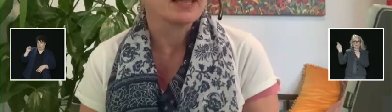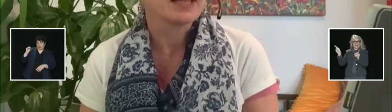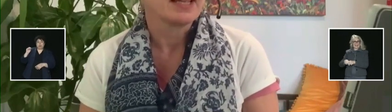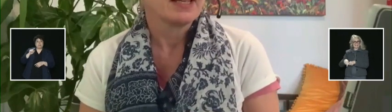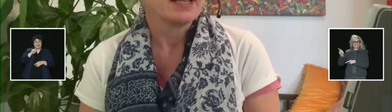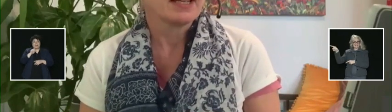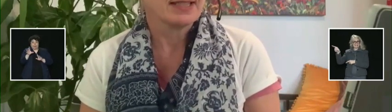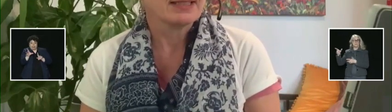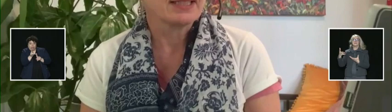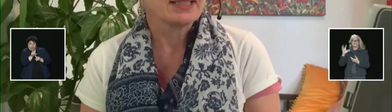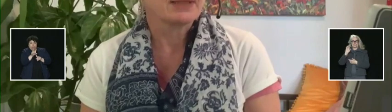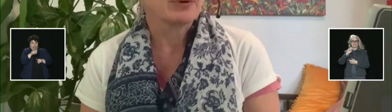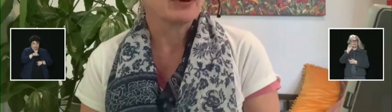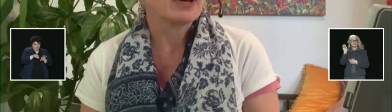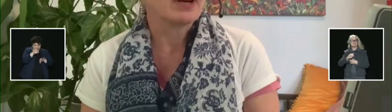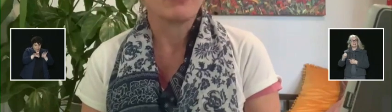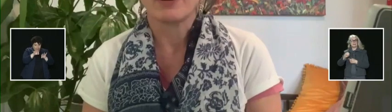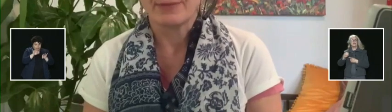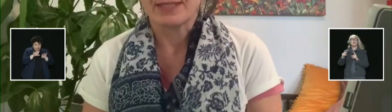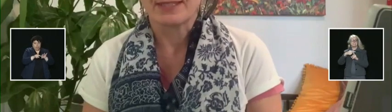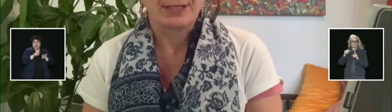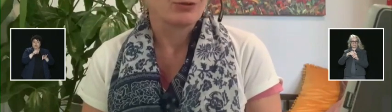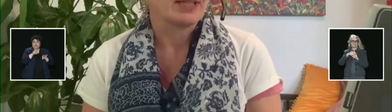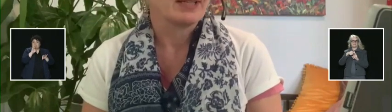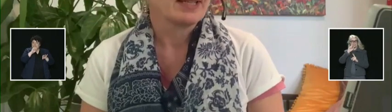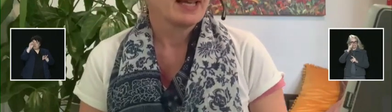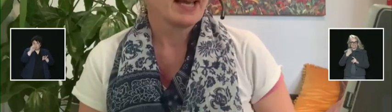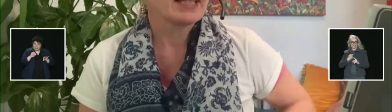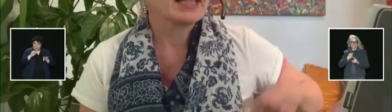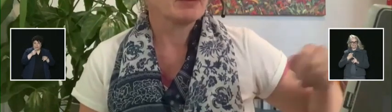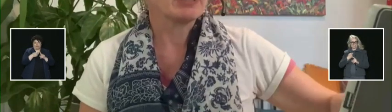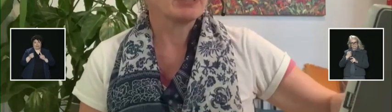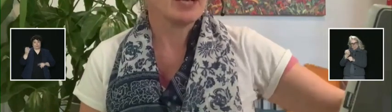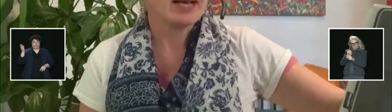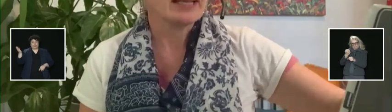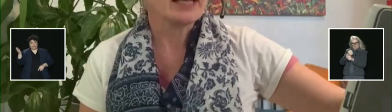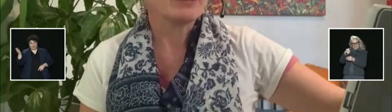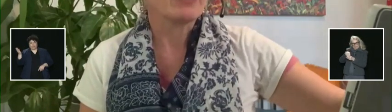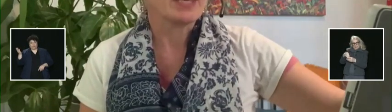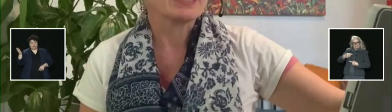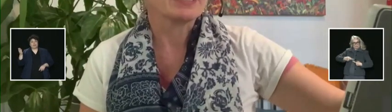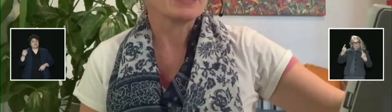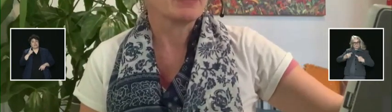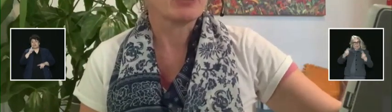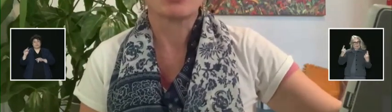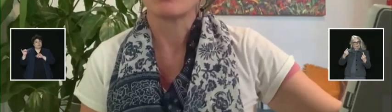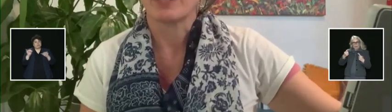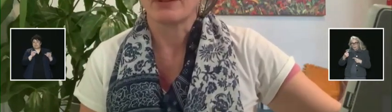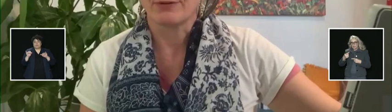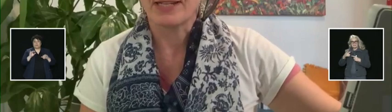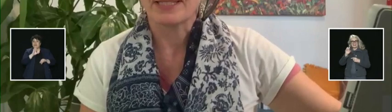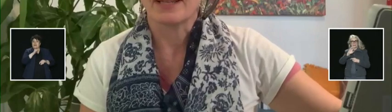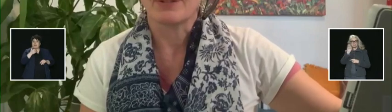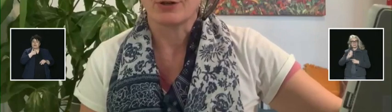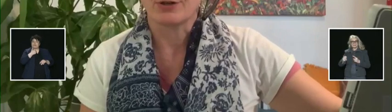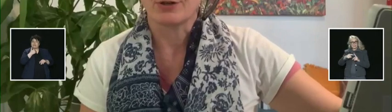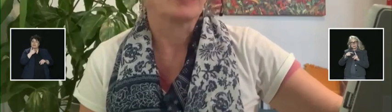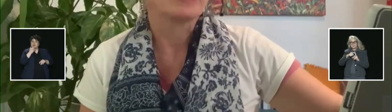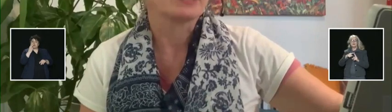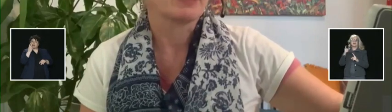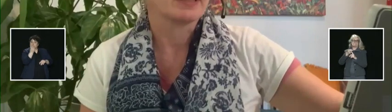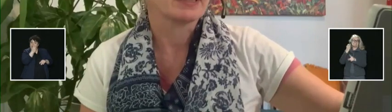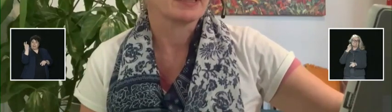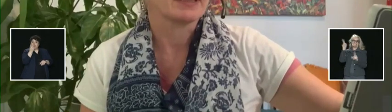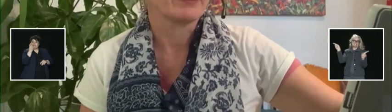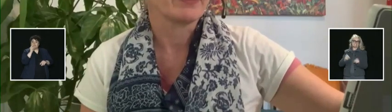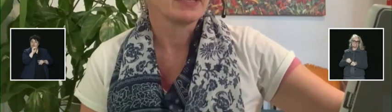of all positive tests conducted at the border are from this country. And a similarly high level of cases compared to travel rates